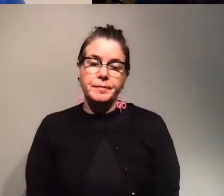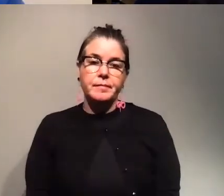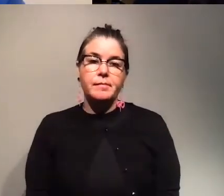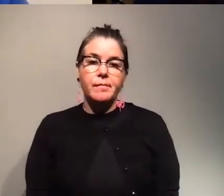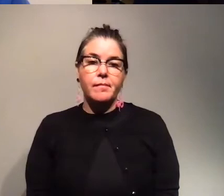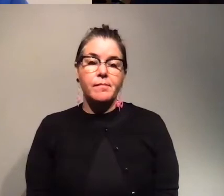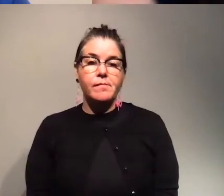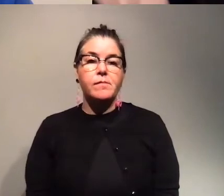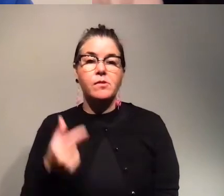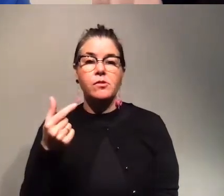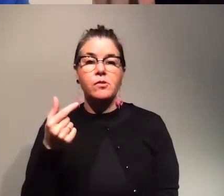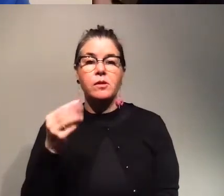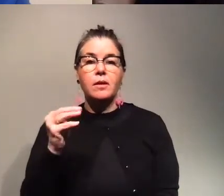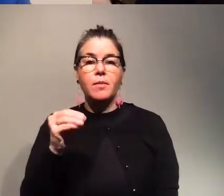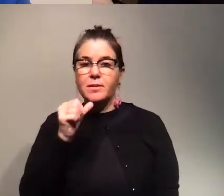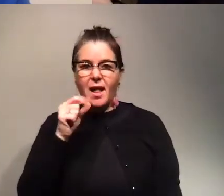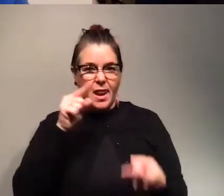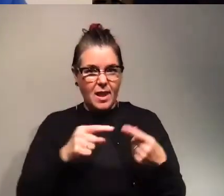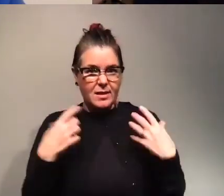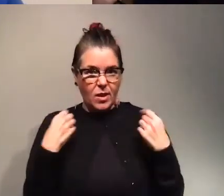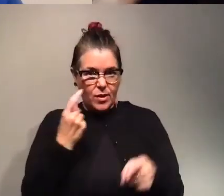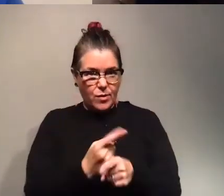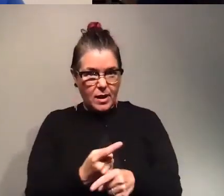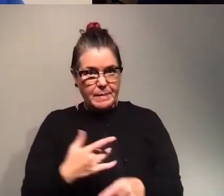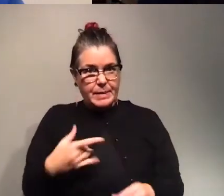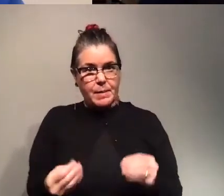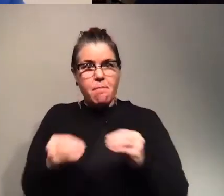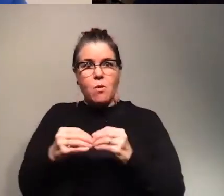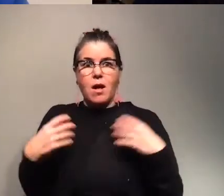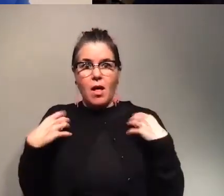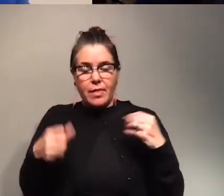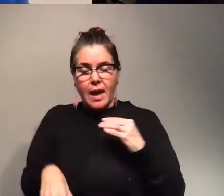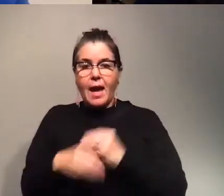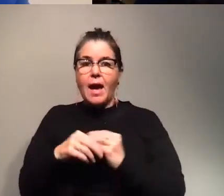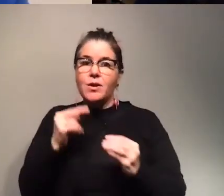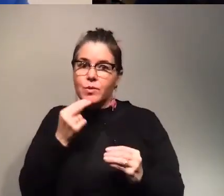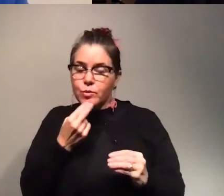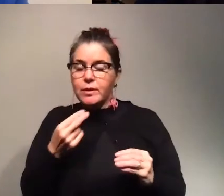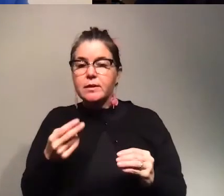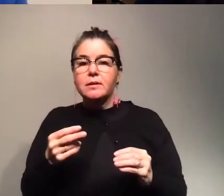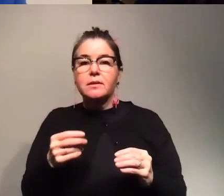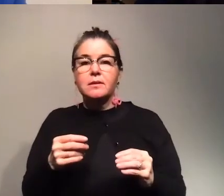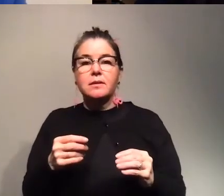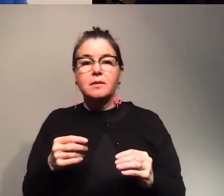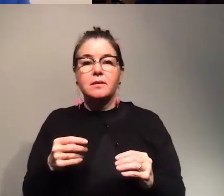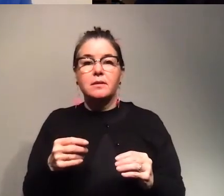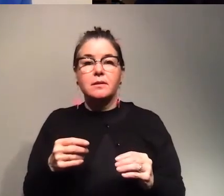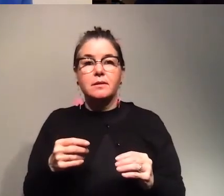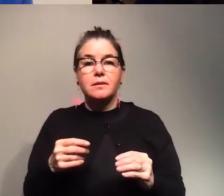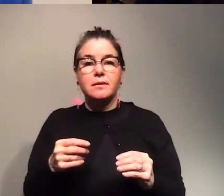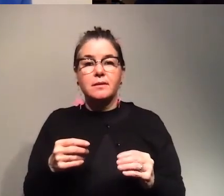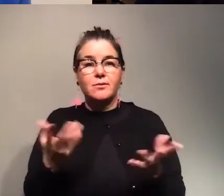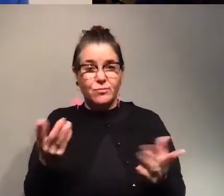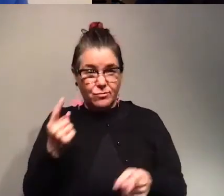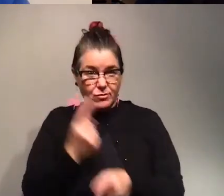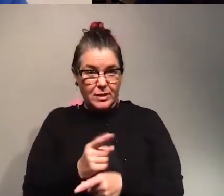and gmos aren't less healthy right like they're often more healthy because they add nutrients and um and that kind of